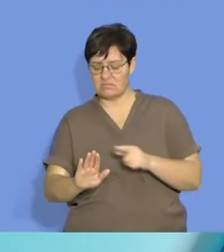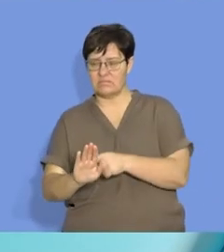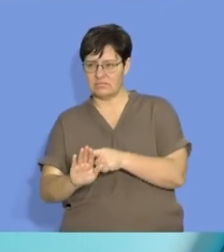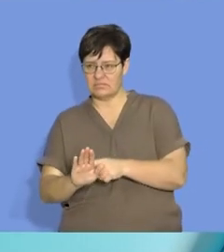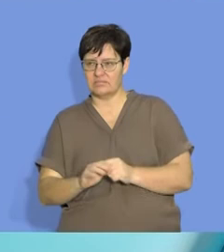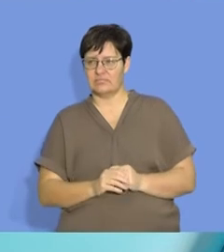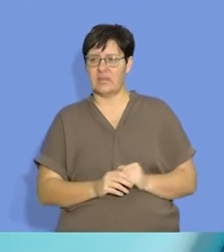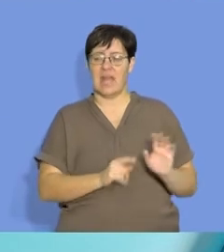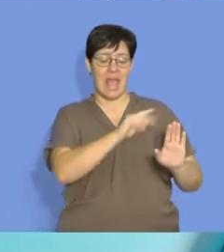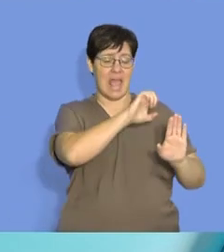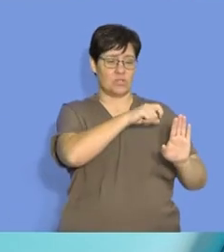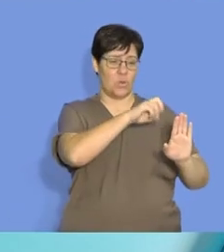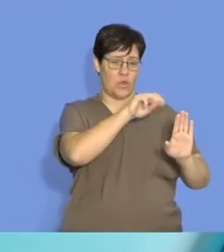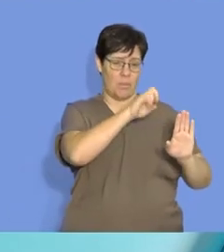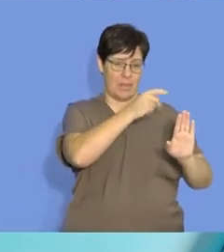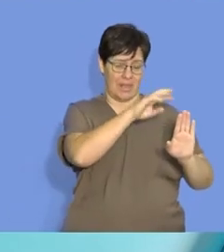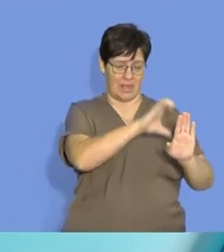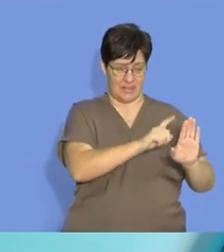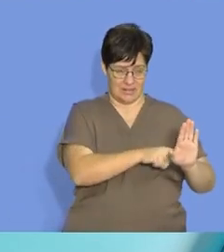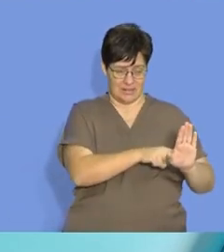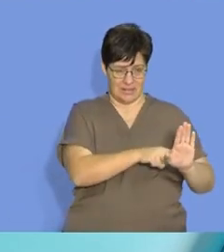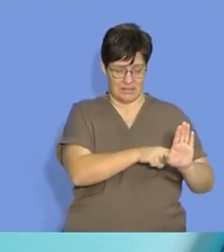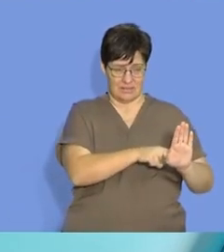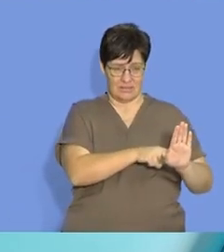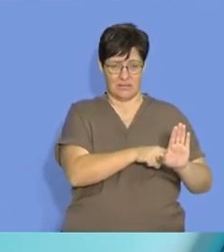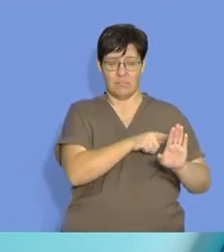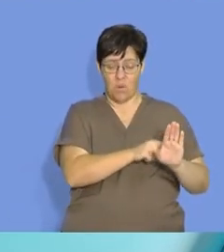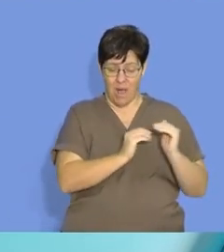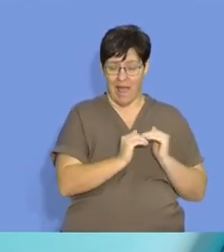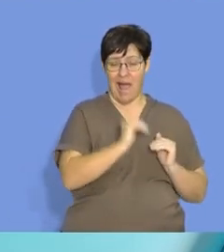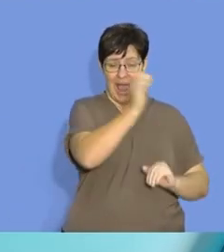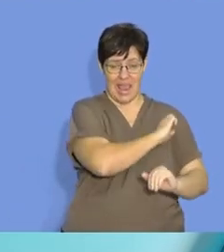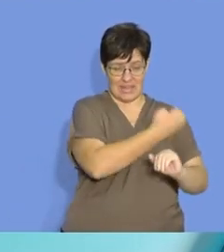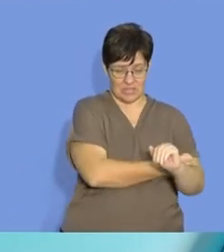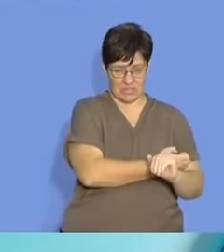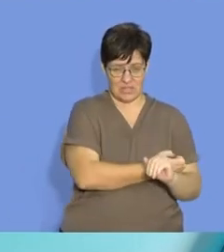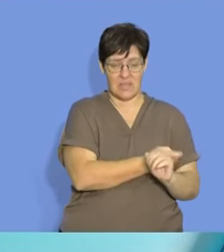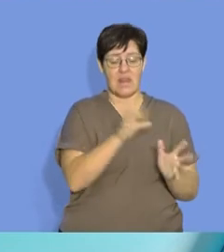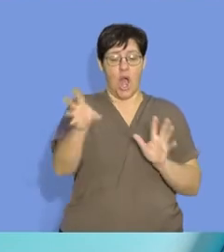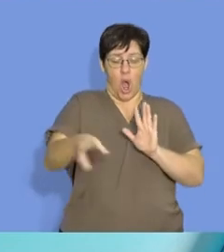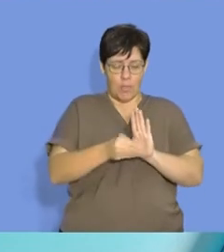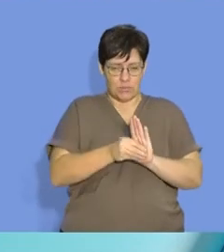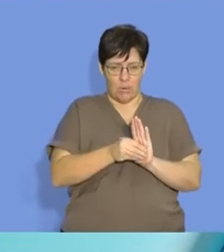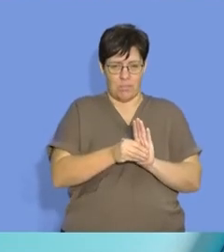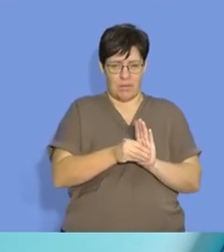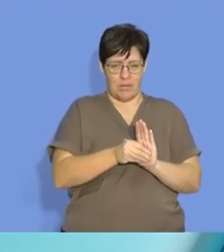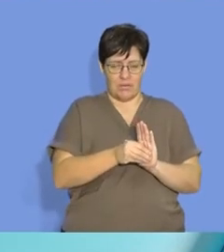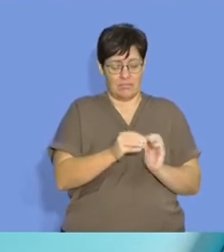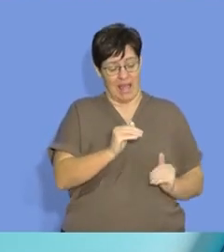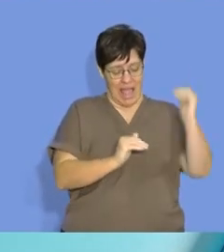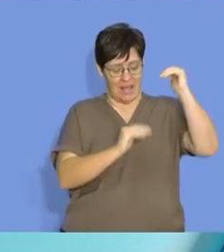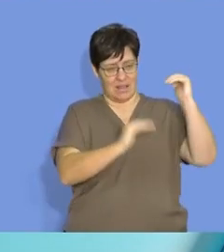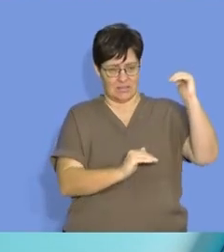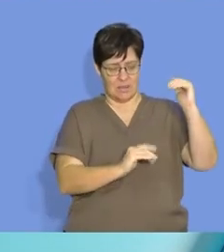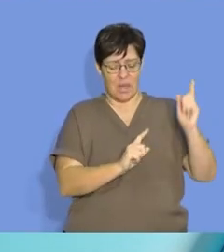exothermic reactions, where the energy that is released are much higher than the energy absorbed. But when we